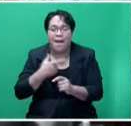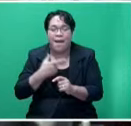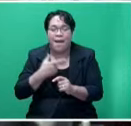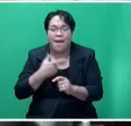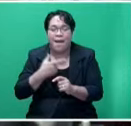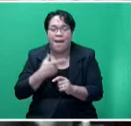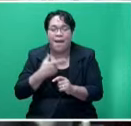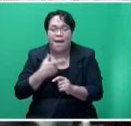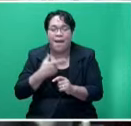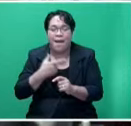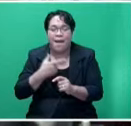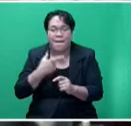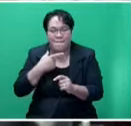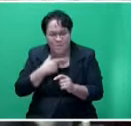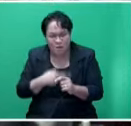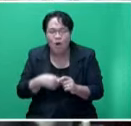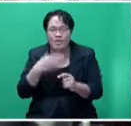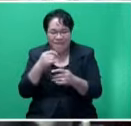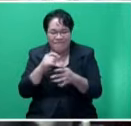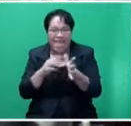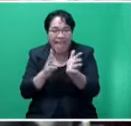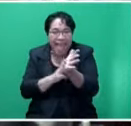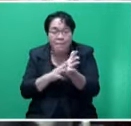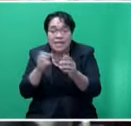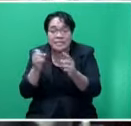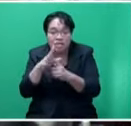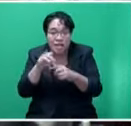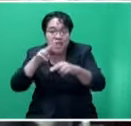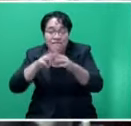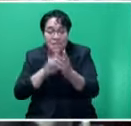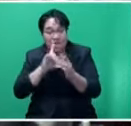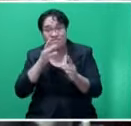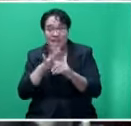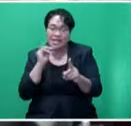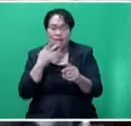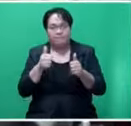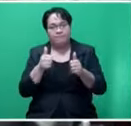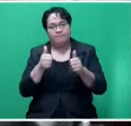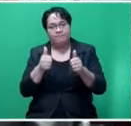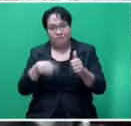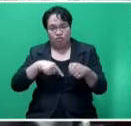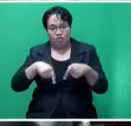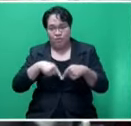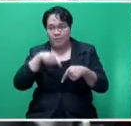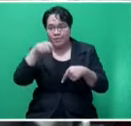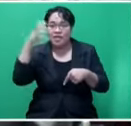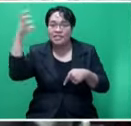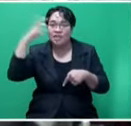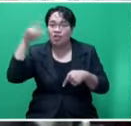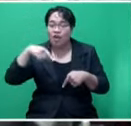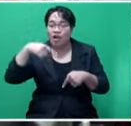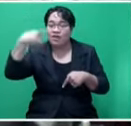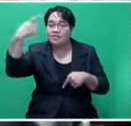changed because now the AM in particular the FM if you drive along say from Suba to Singatoka or